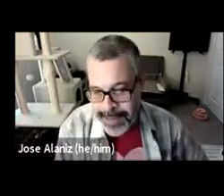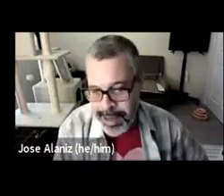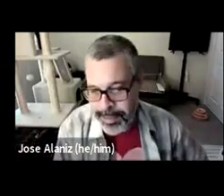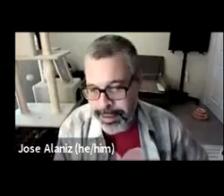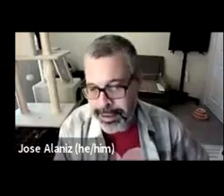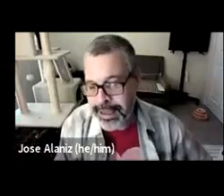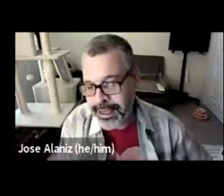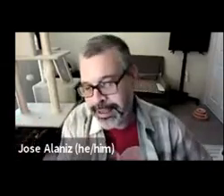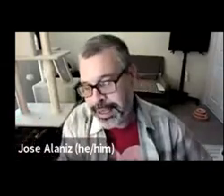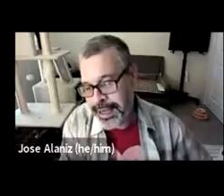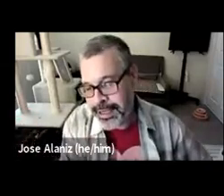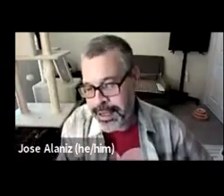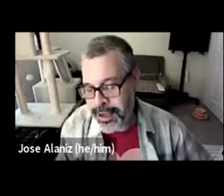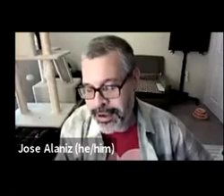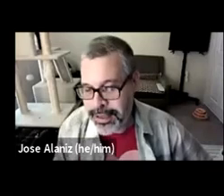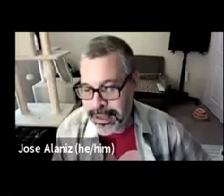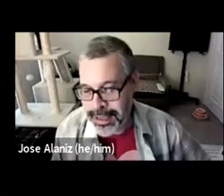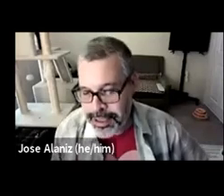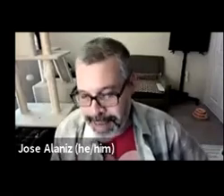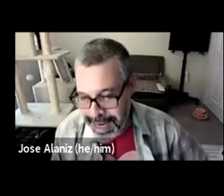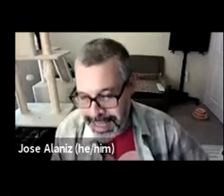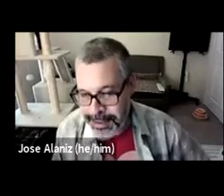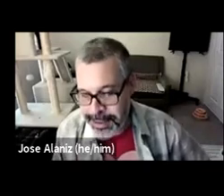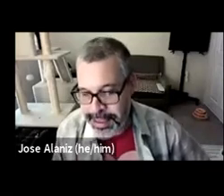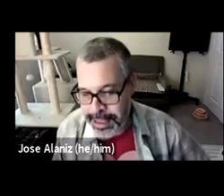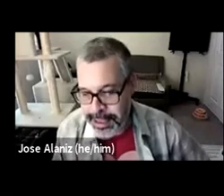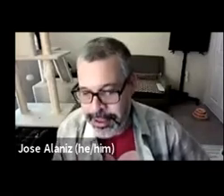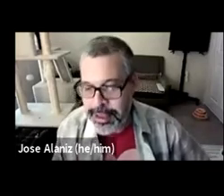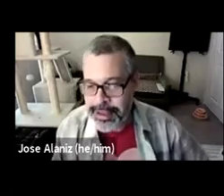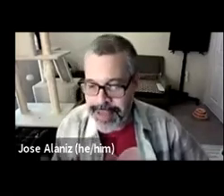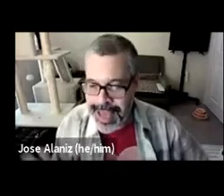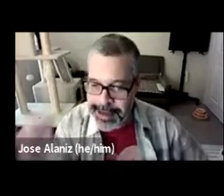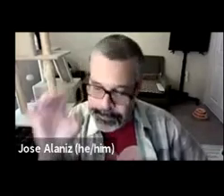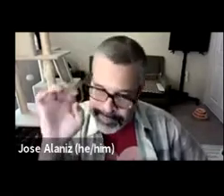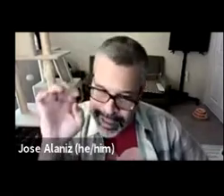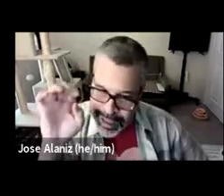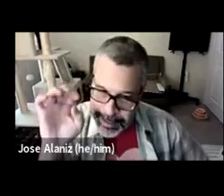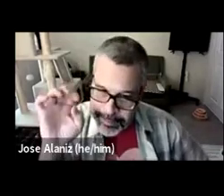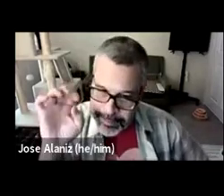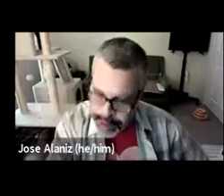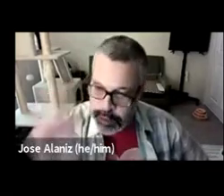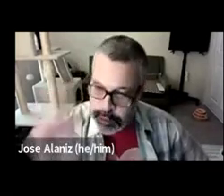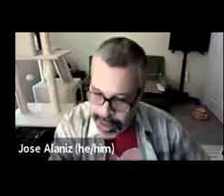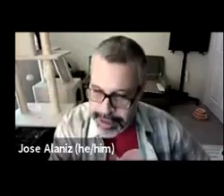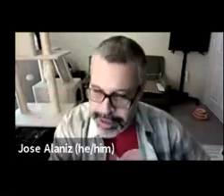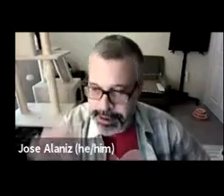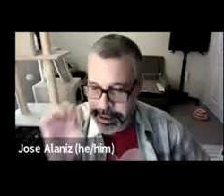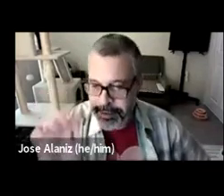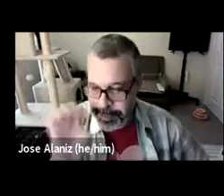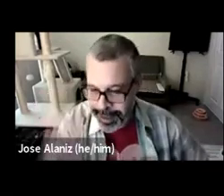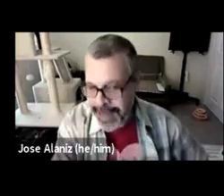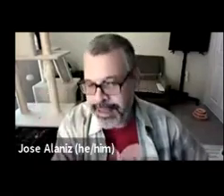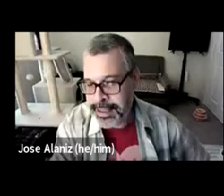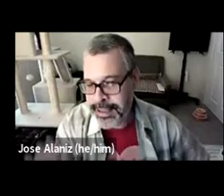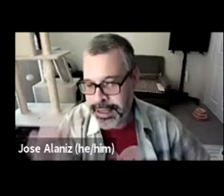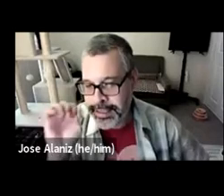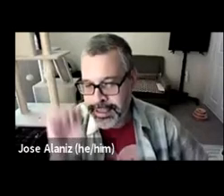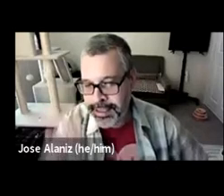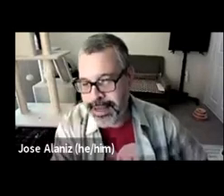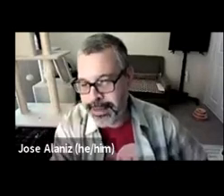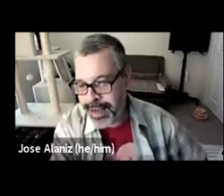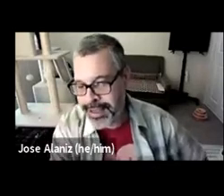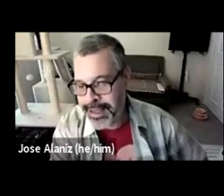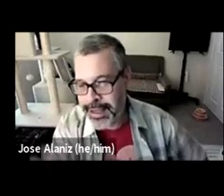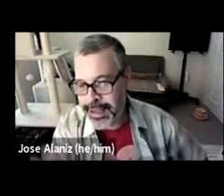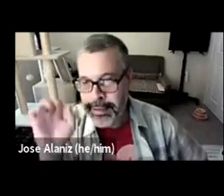the case of blind people, and in the case of Alicia Masters in particular, that, um, visual marker of her blindness is